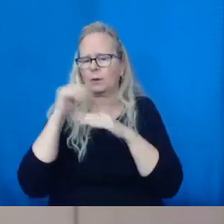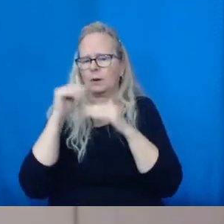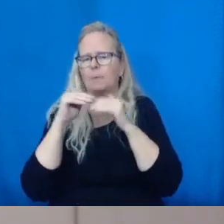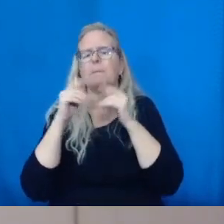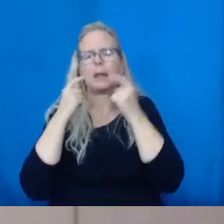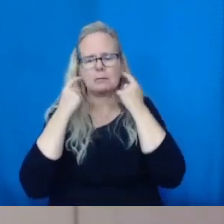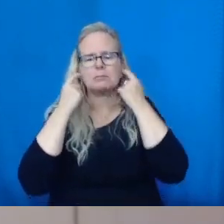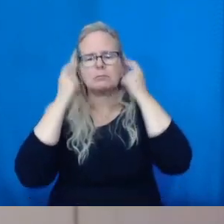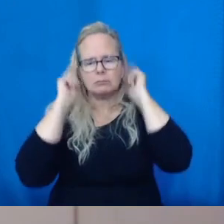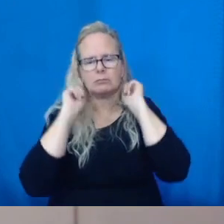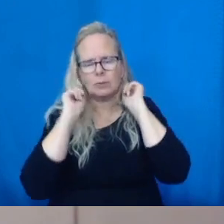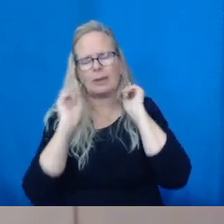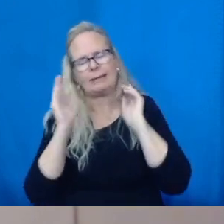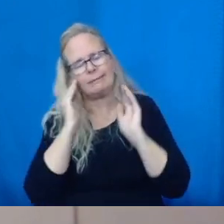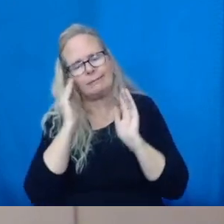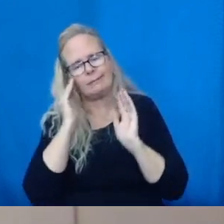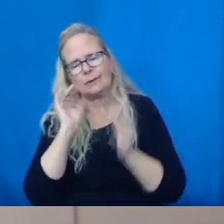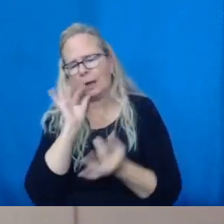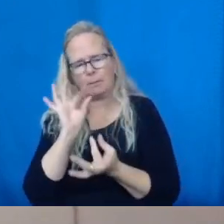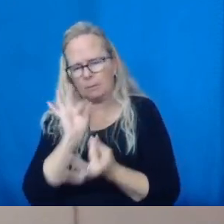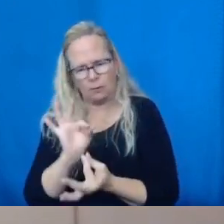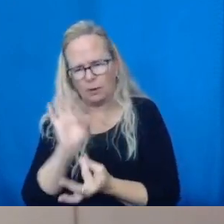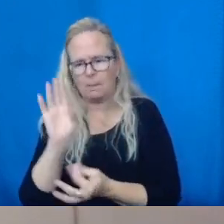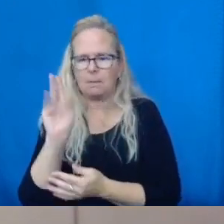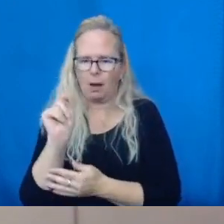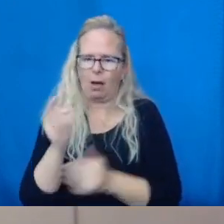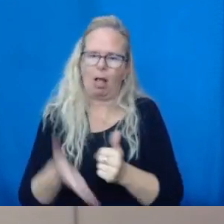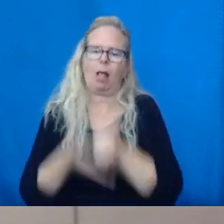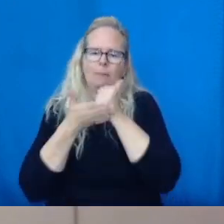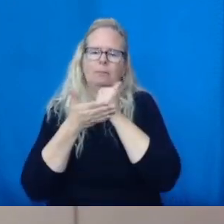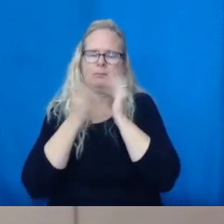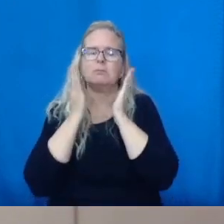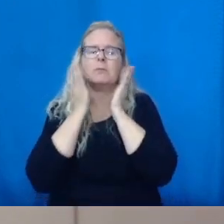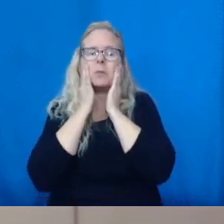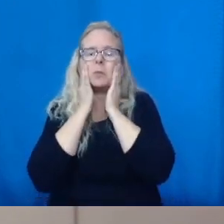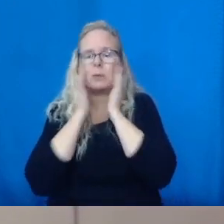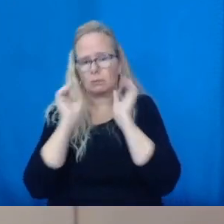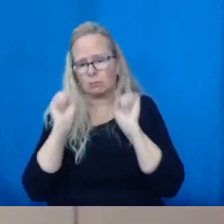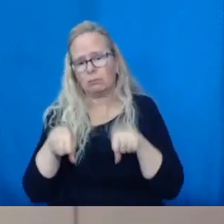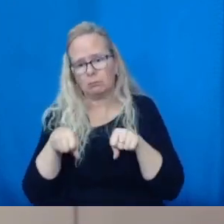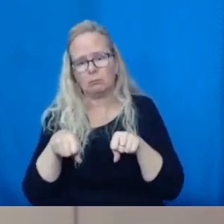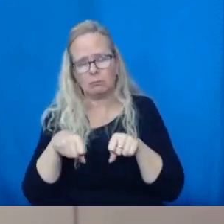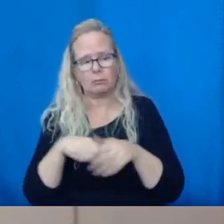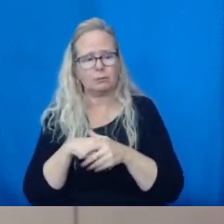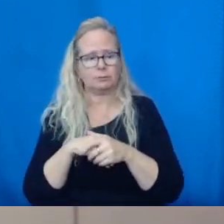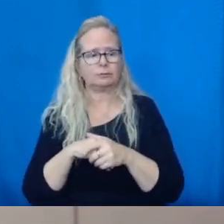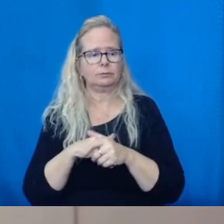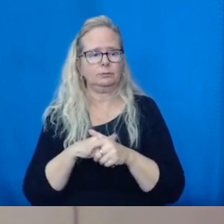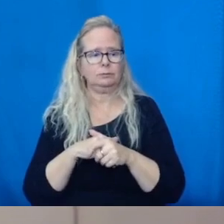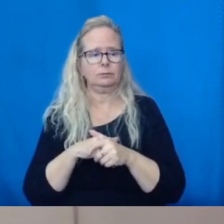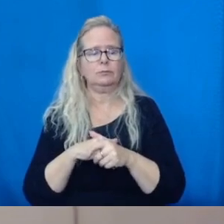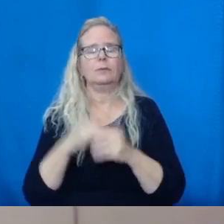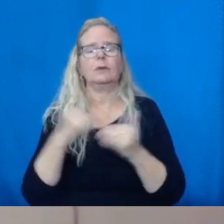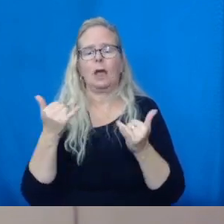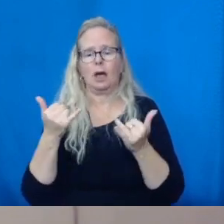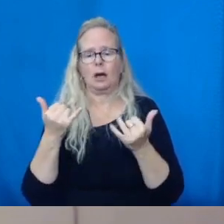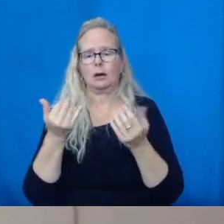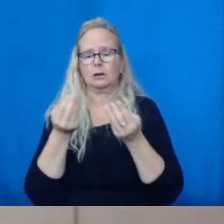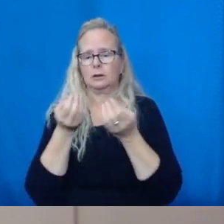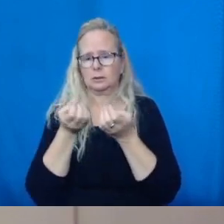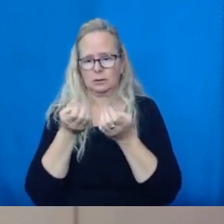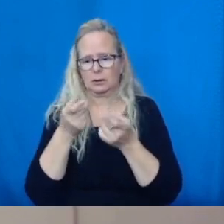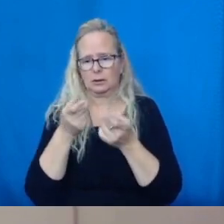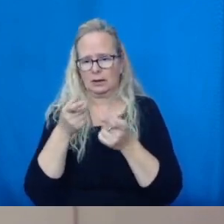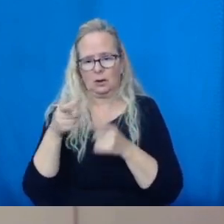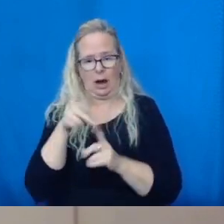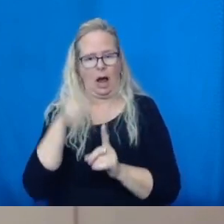And then just finally, I want to show you guys a reusable model. So this is an Envo mask. So you could sort of think of it